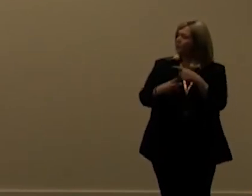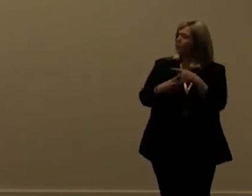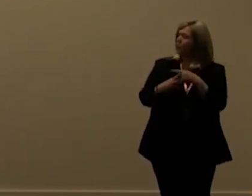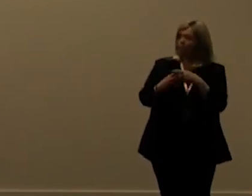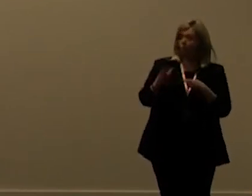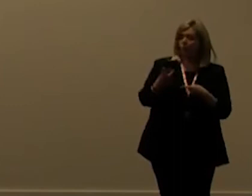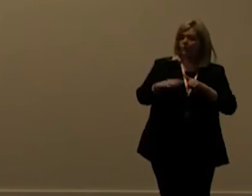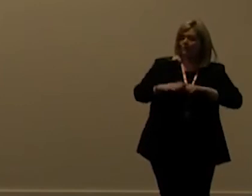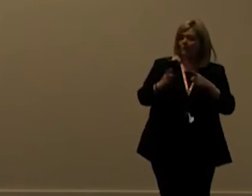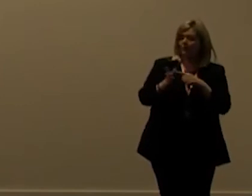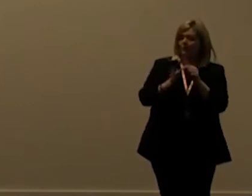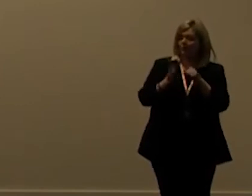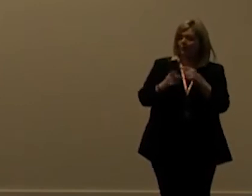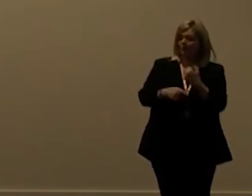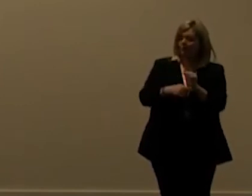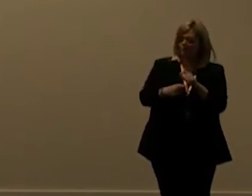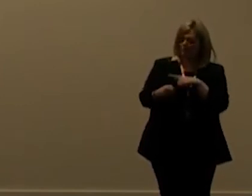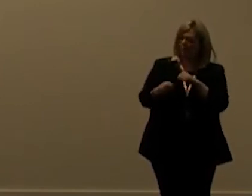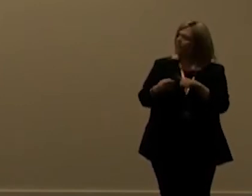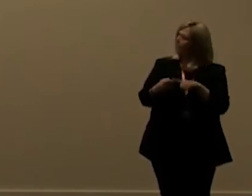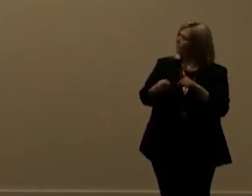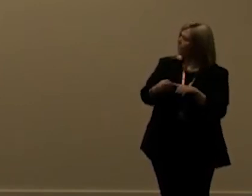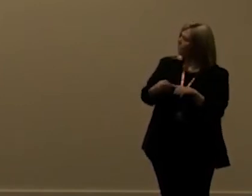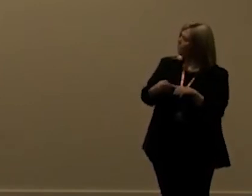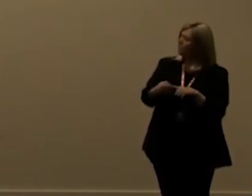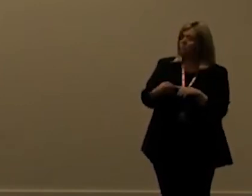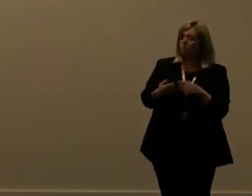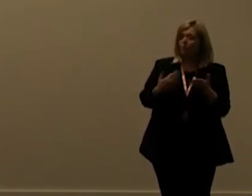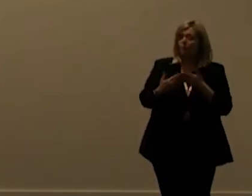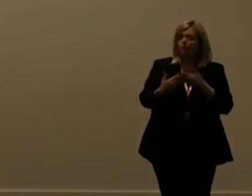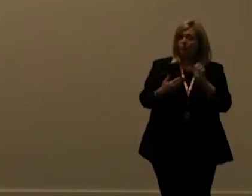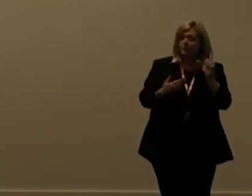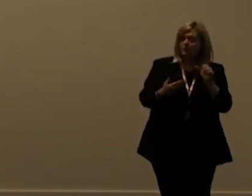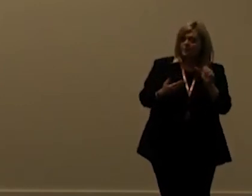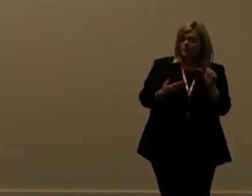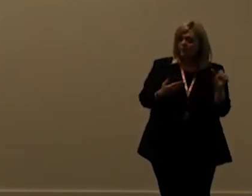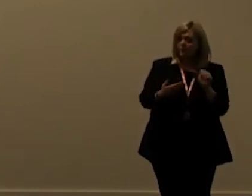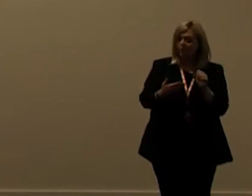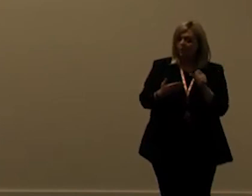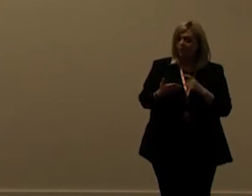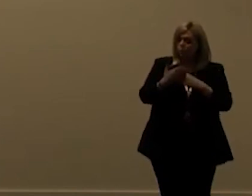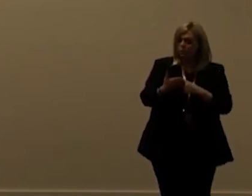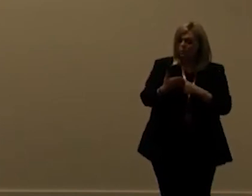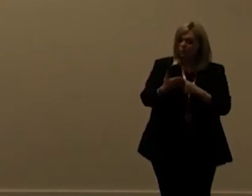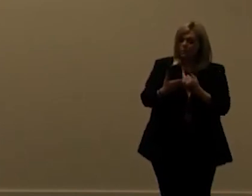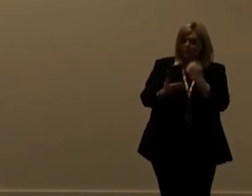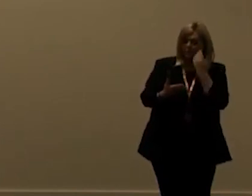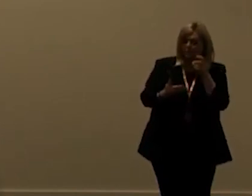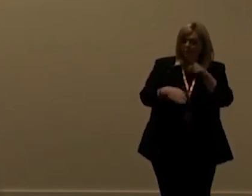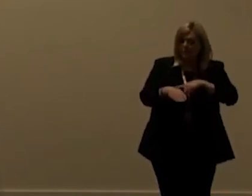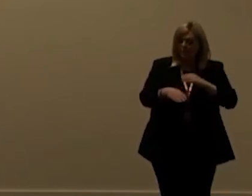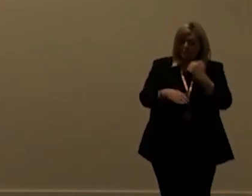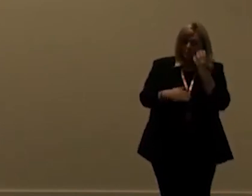the the first one here is that if you send more than 6 000 requests per application user per instance